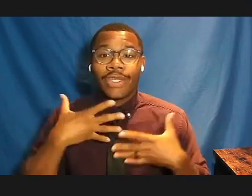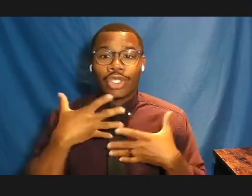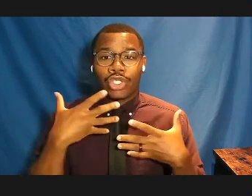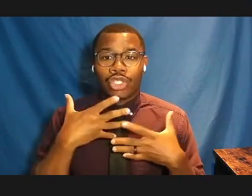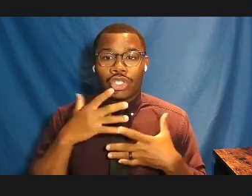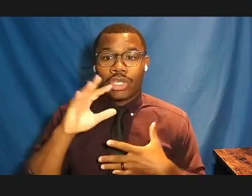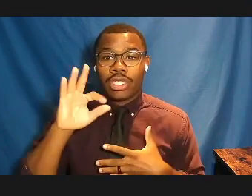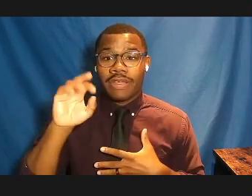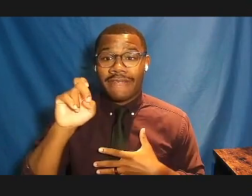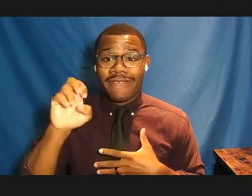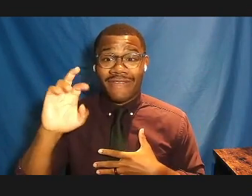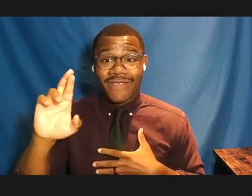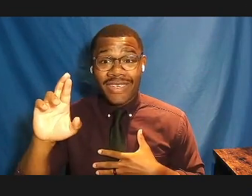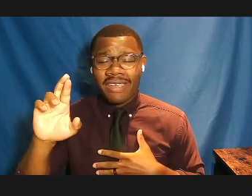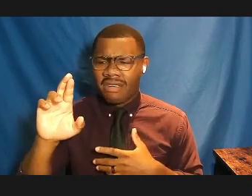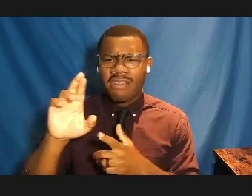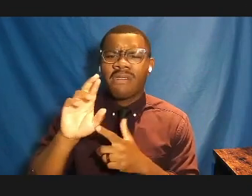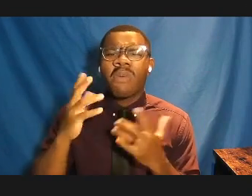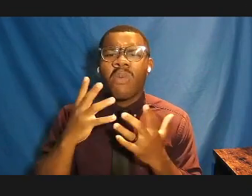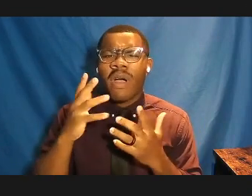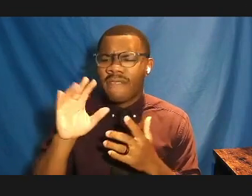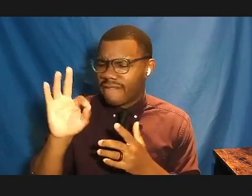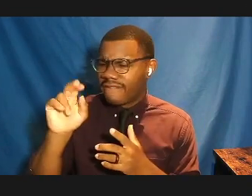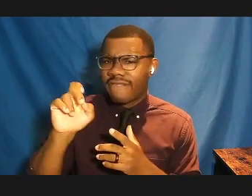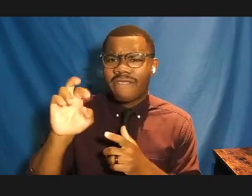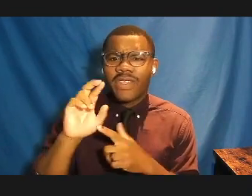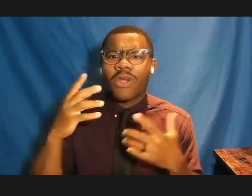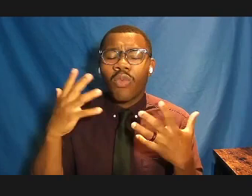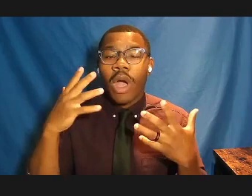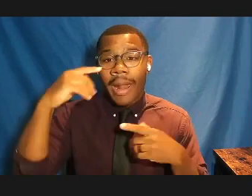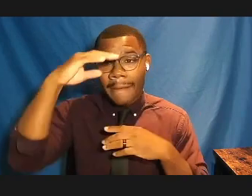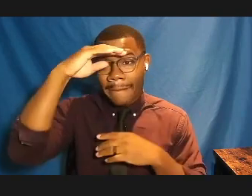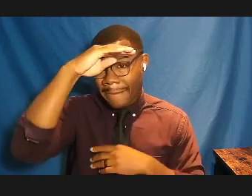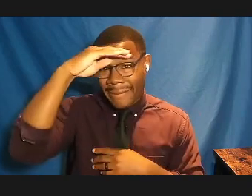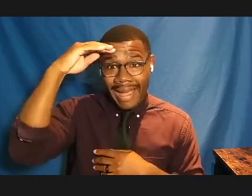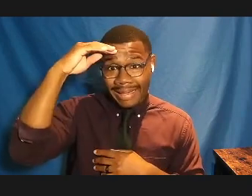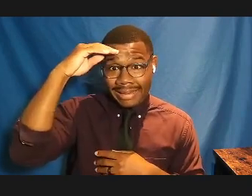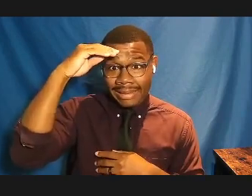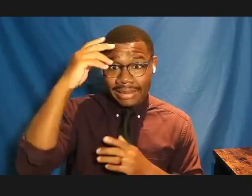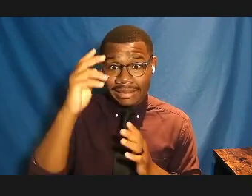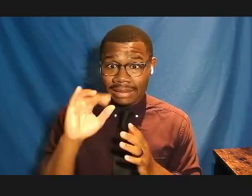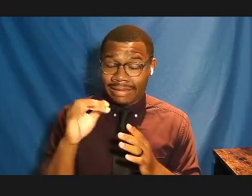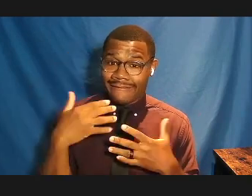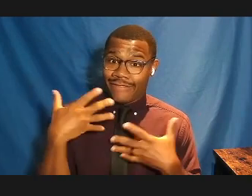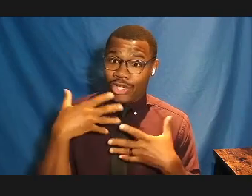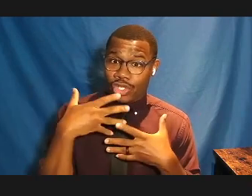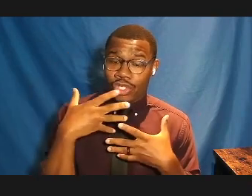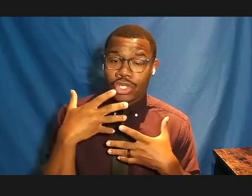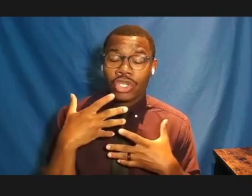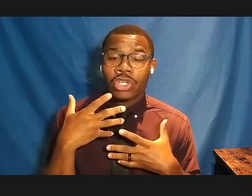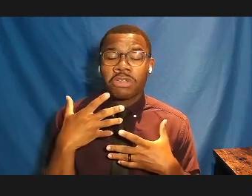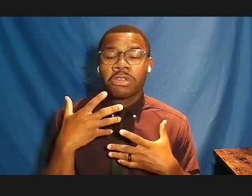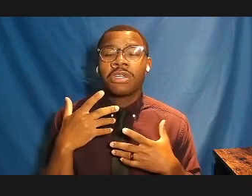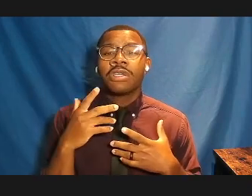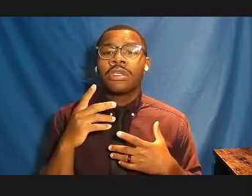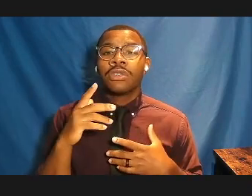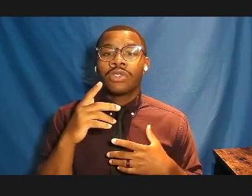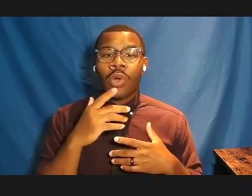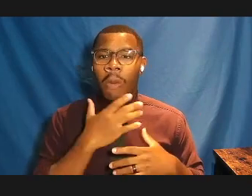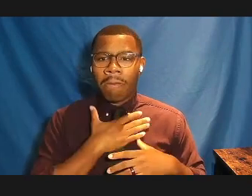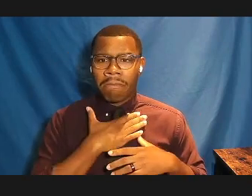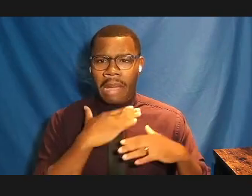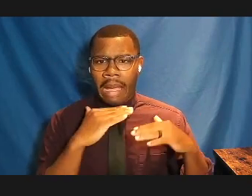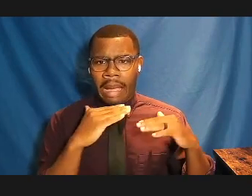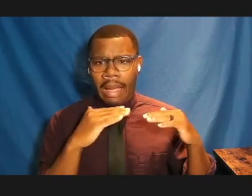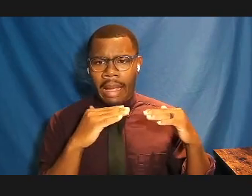blackness. And it was somebody who was a foreign national. And they asked me, my colleague, who knew this woman,